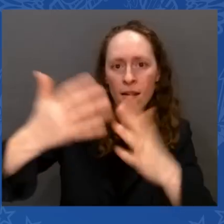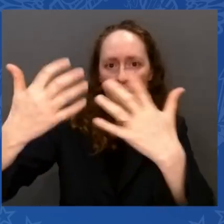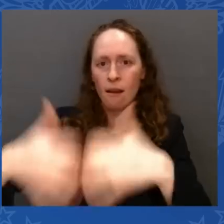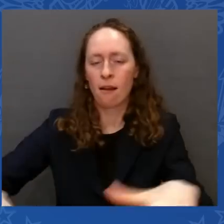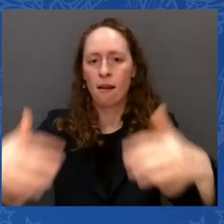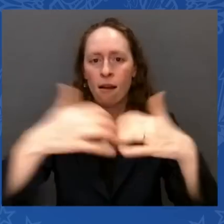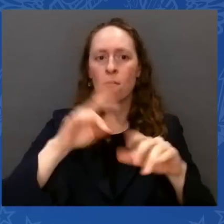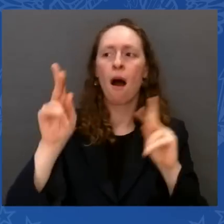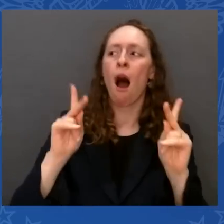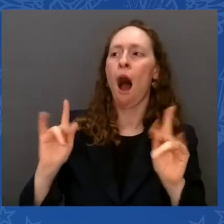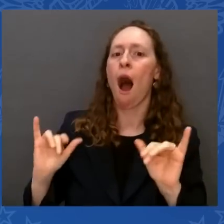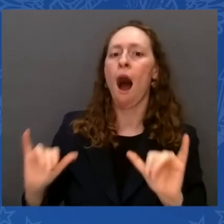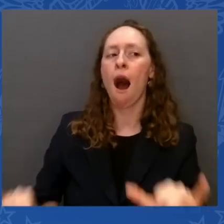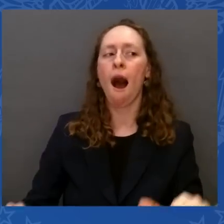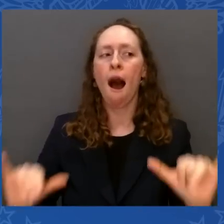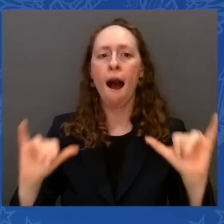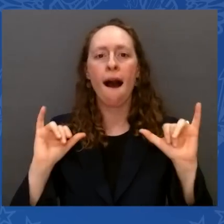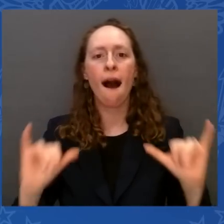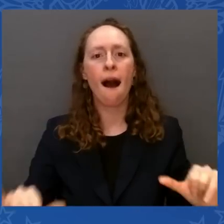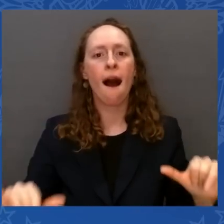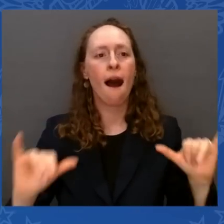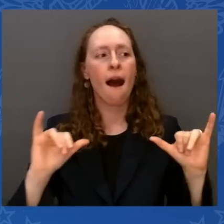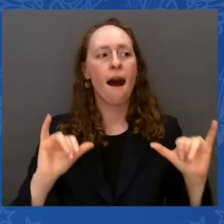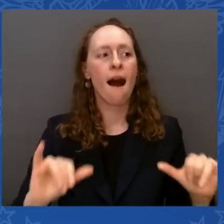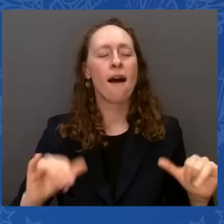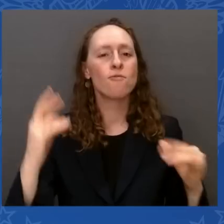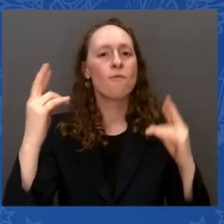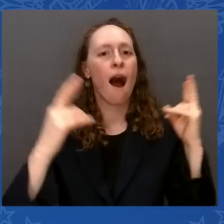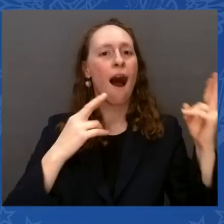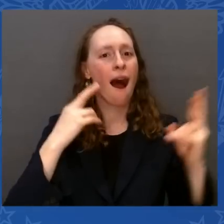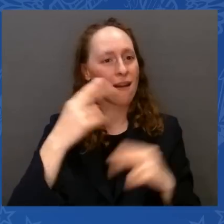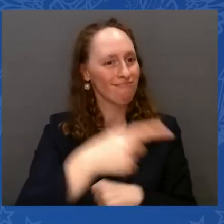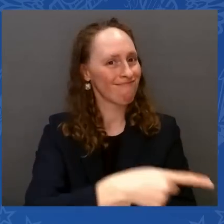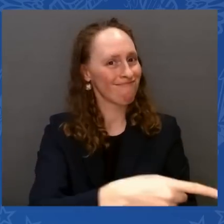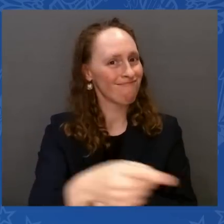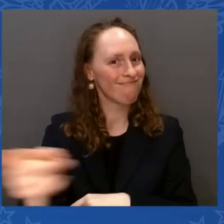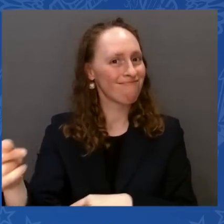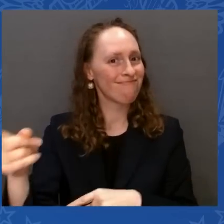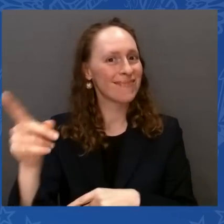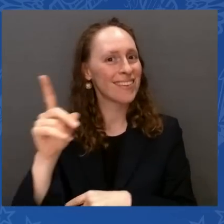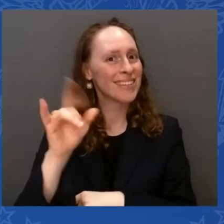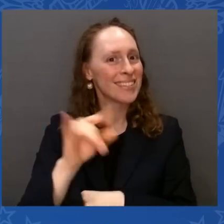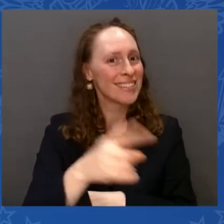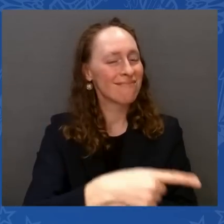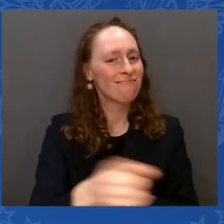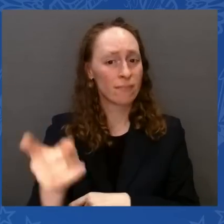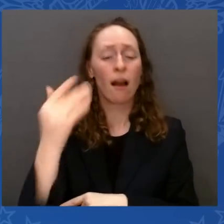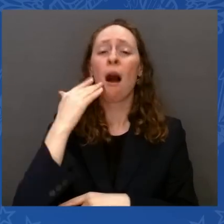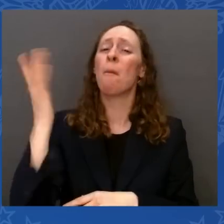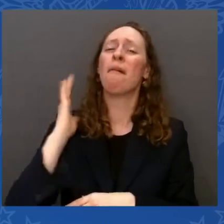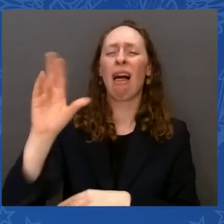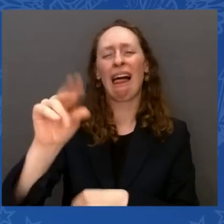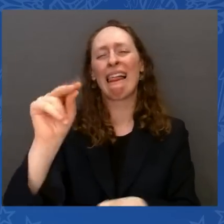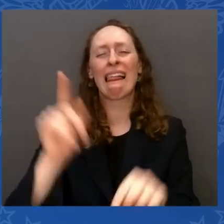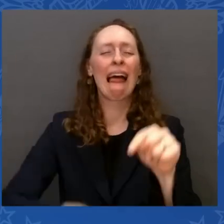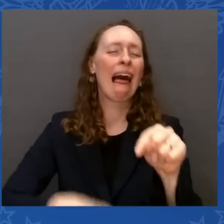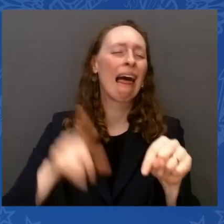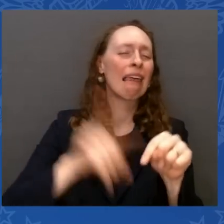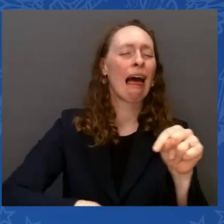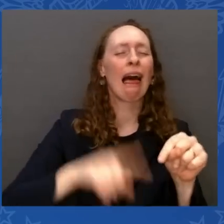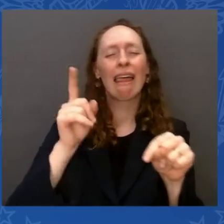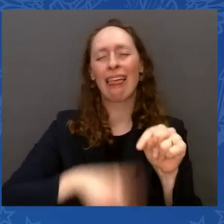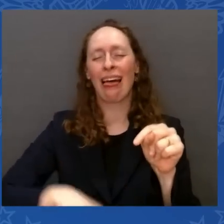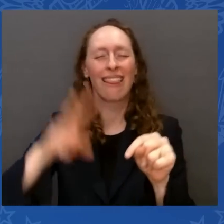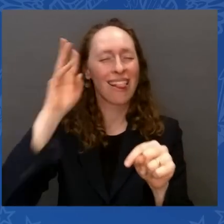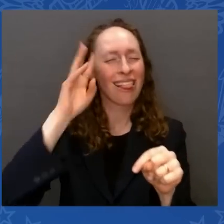Remember, everybody told us there's no possibility of us doing these things. Remember that? Everybody. You